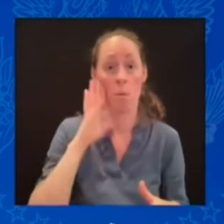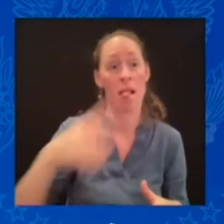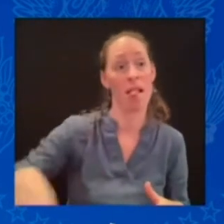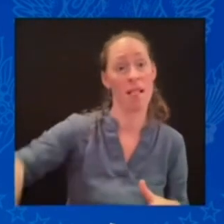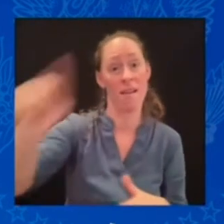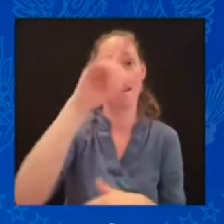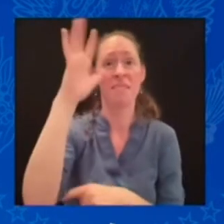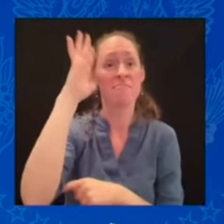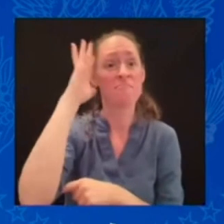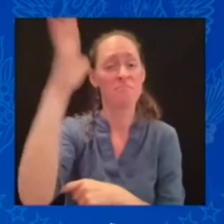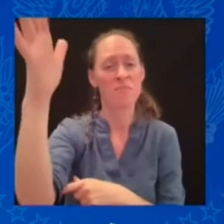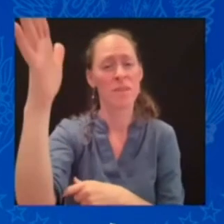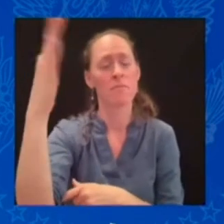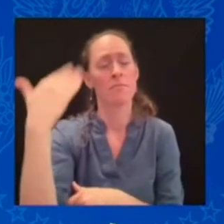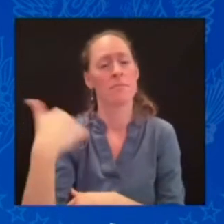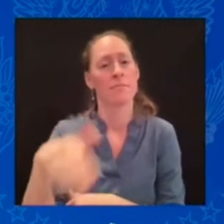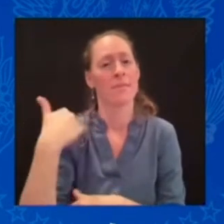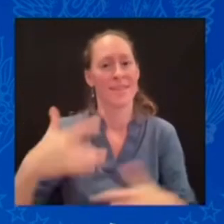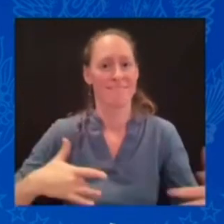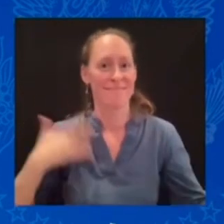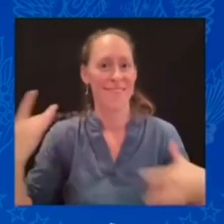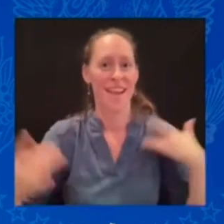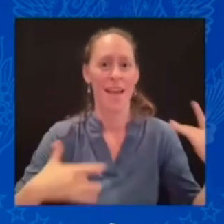secure way and that